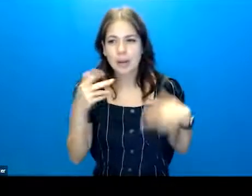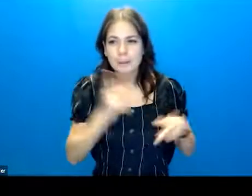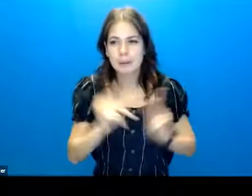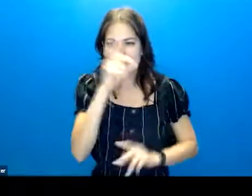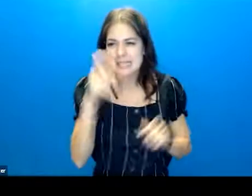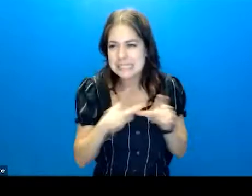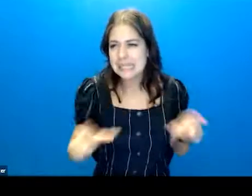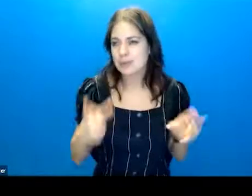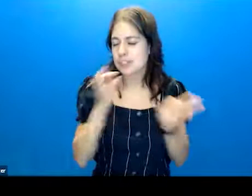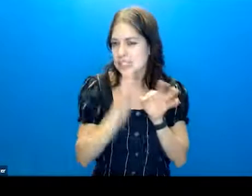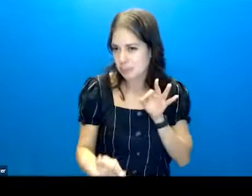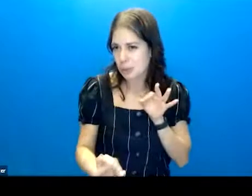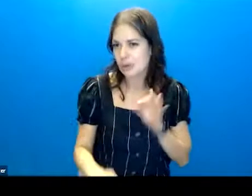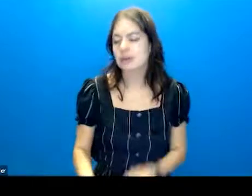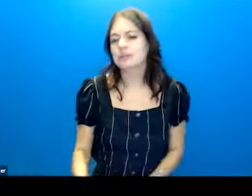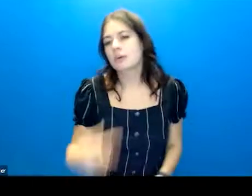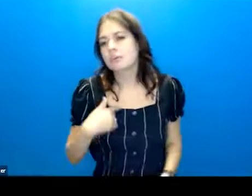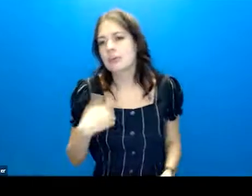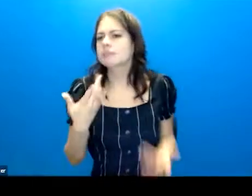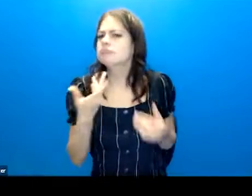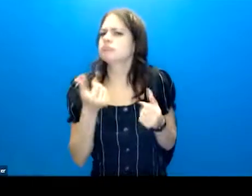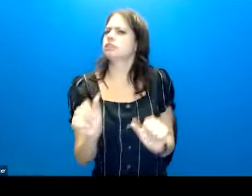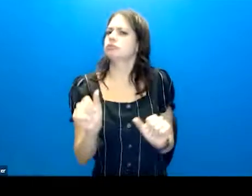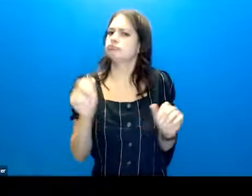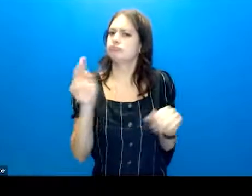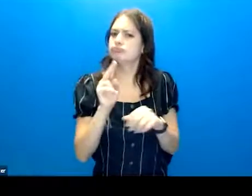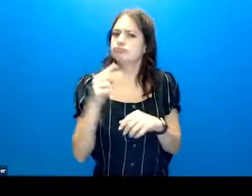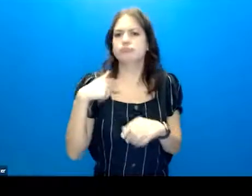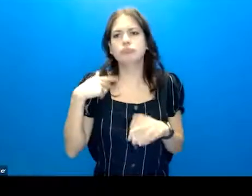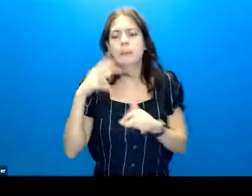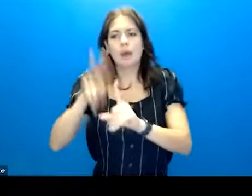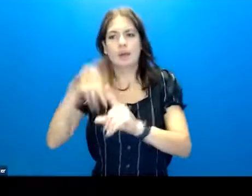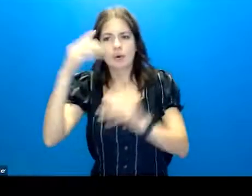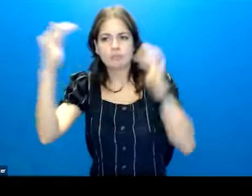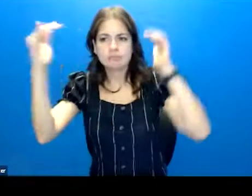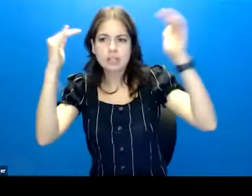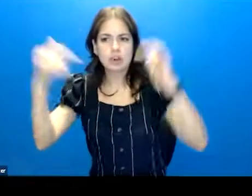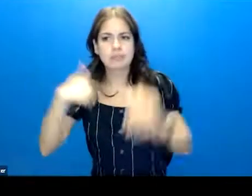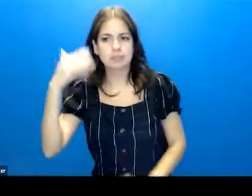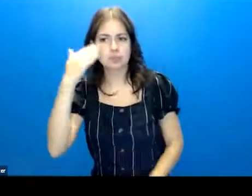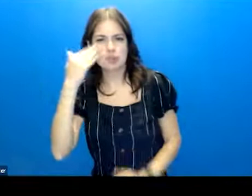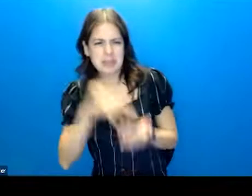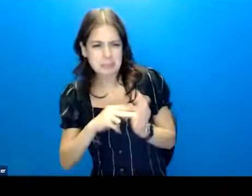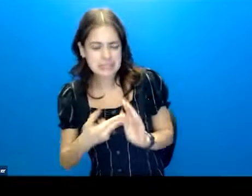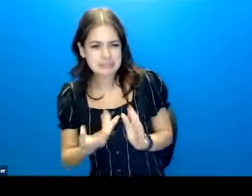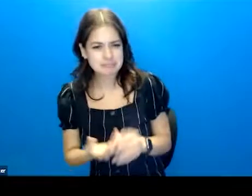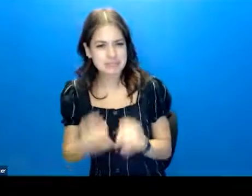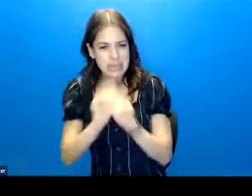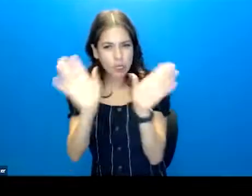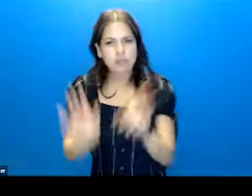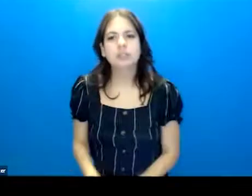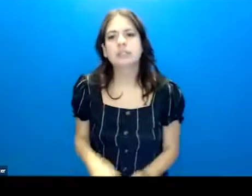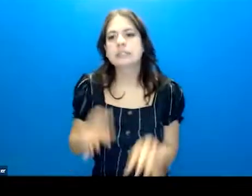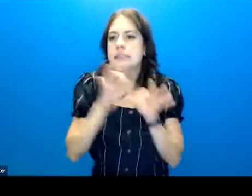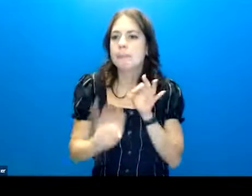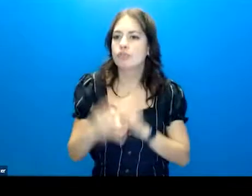language is simpler. So I use it with adults, too. Folks just tend to know what it's asking. So this one's very simple.